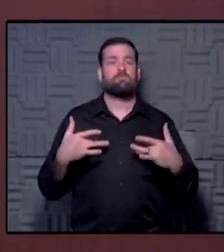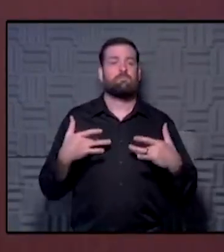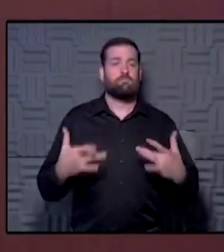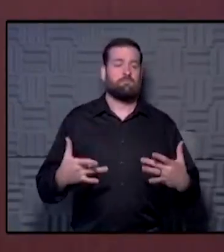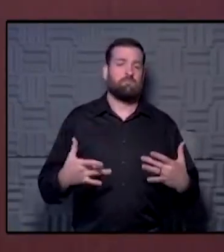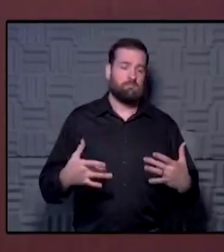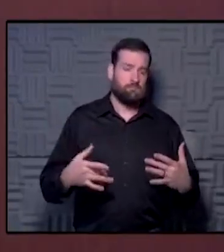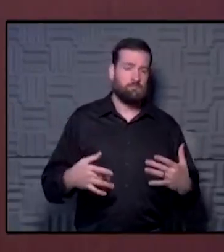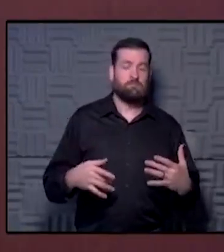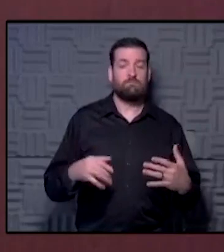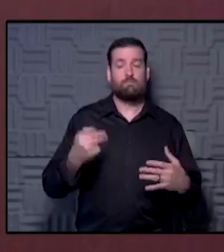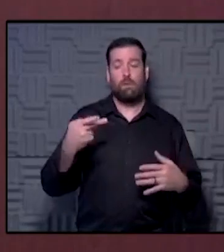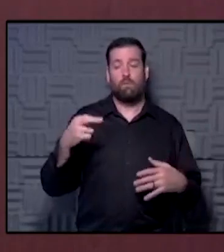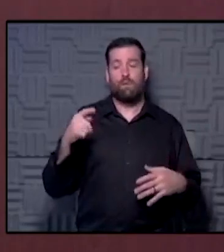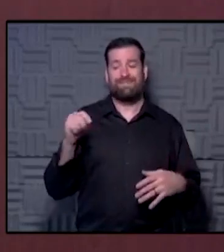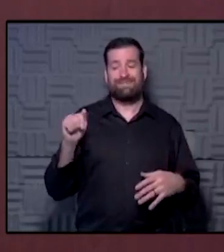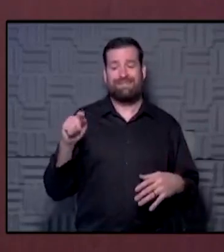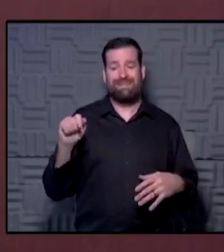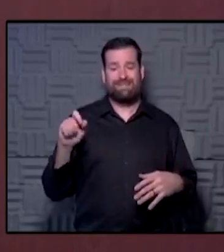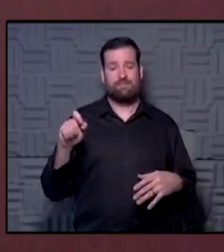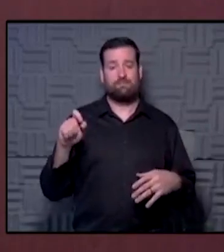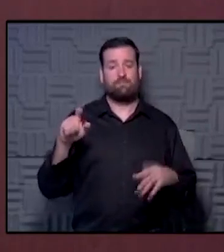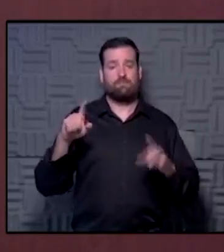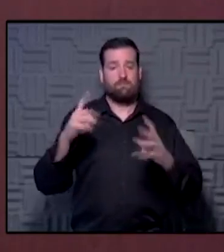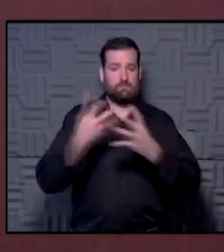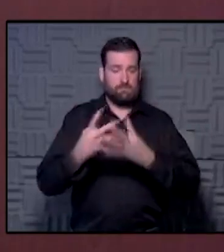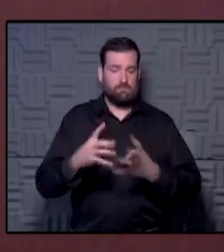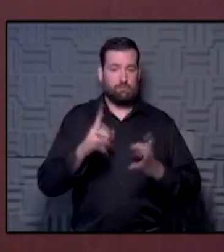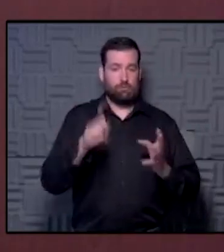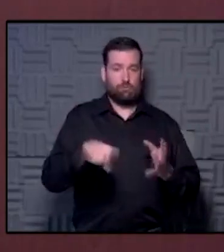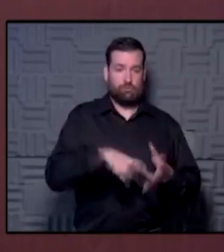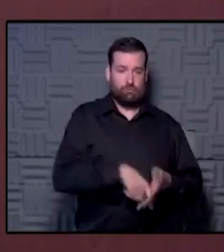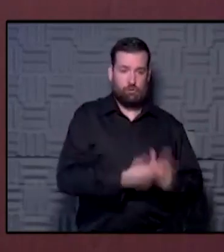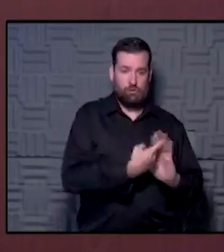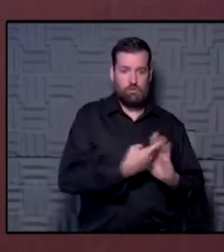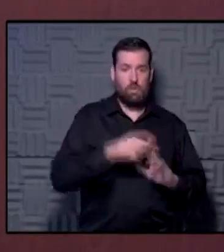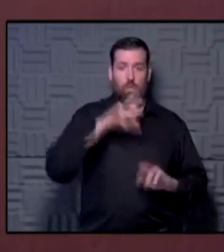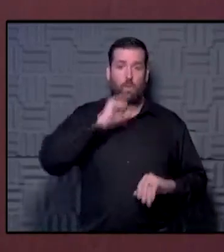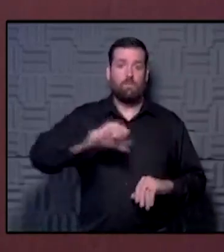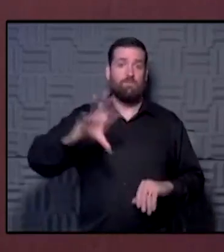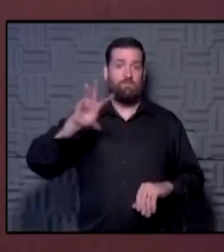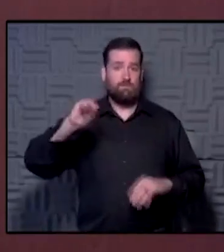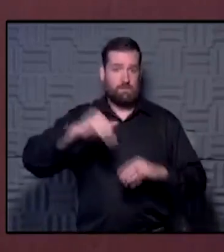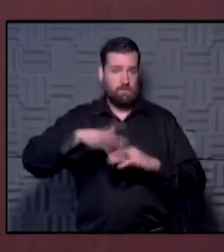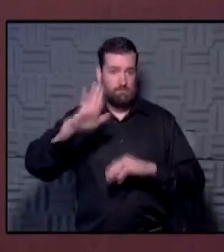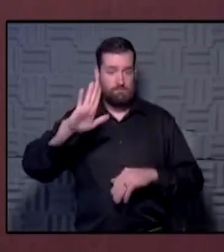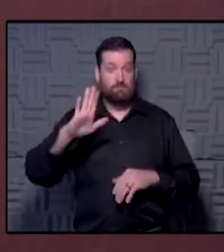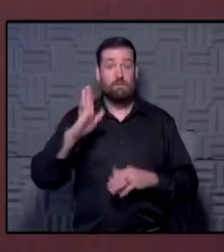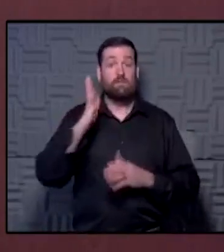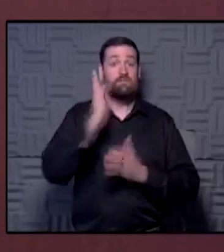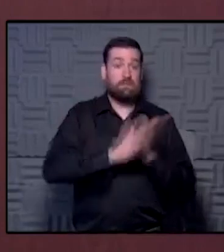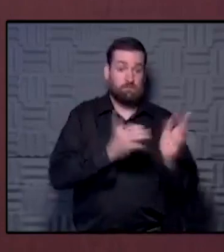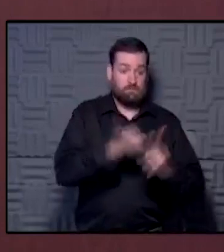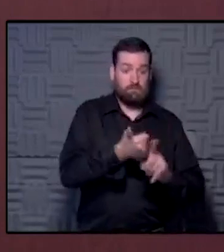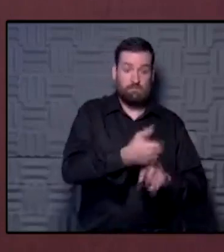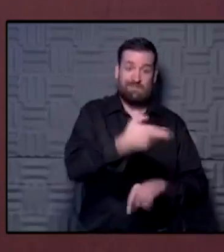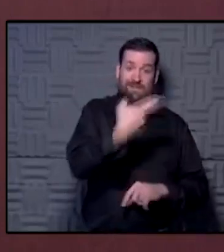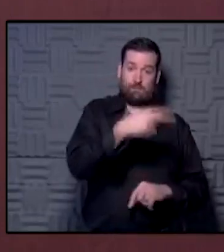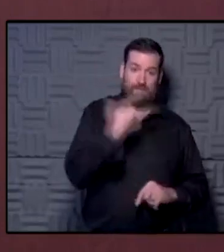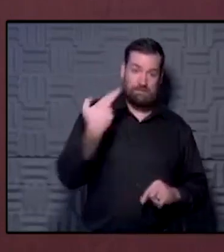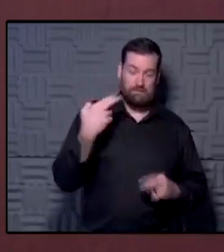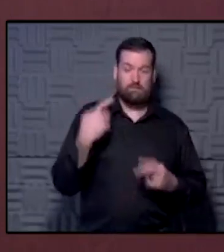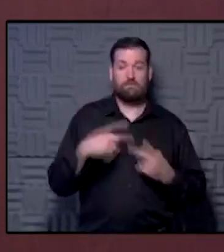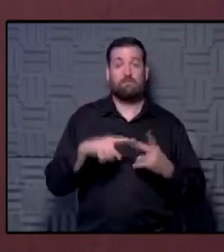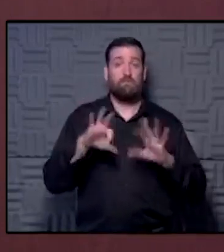that usually prostate cancer screening should probably happen for men 50 or older. For some men who have higher risk, if you have a